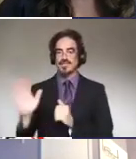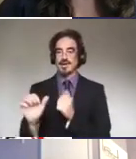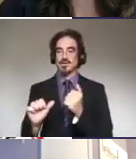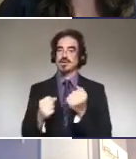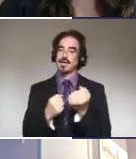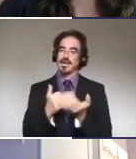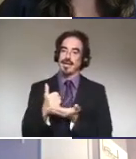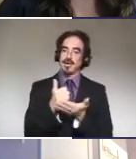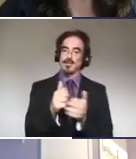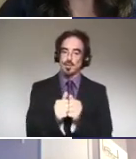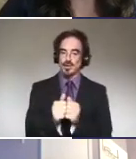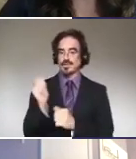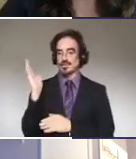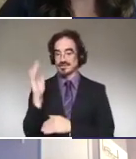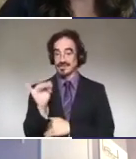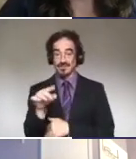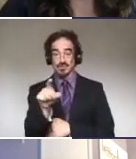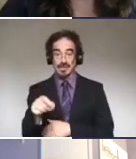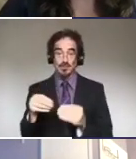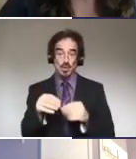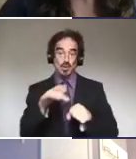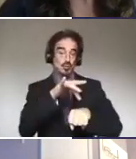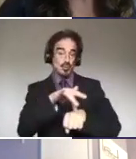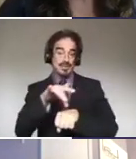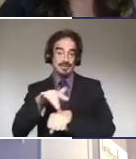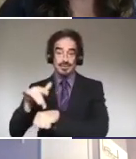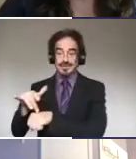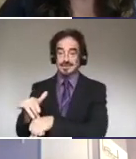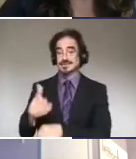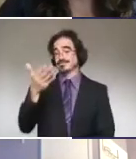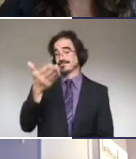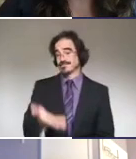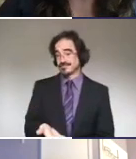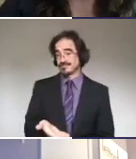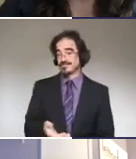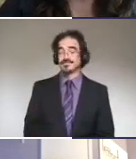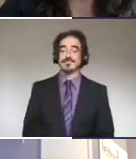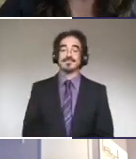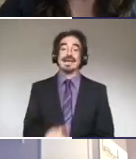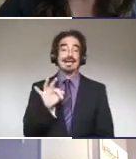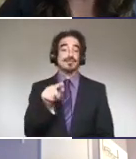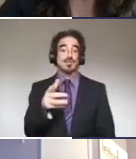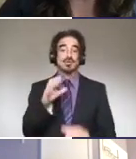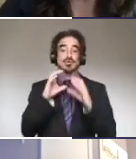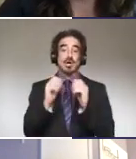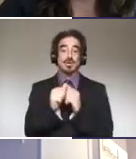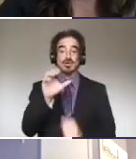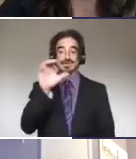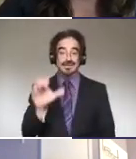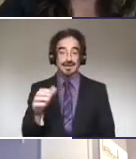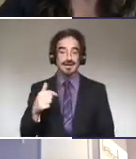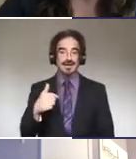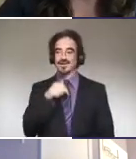If you are looking for any other resources, these are some, and if you would like to talk to Christina, I don't have her email on here, but